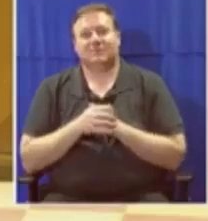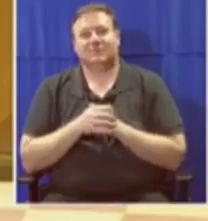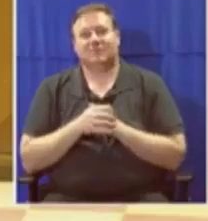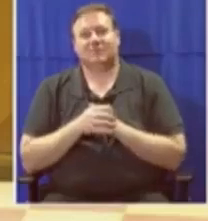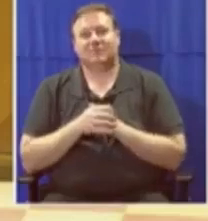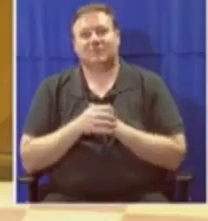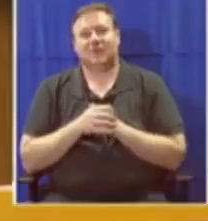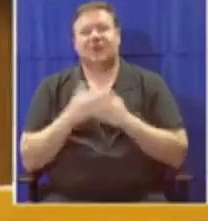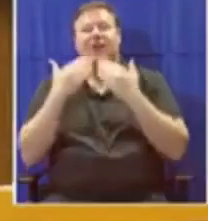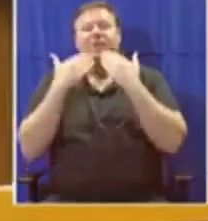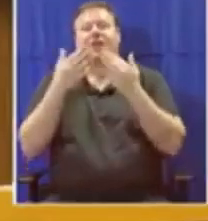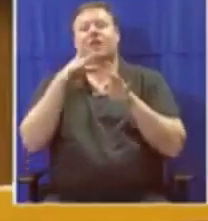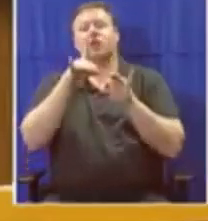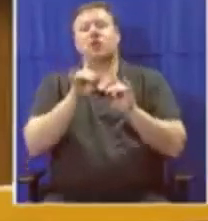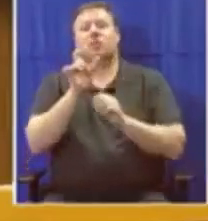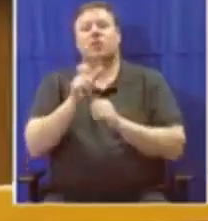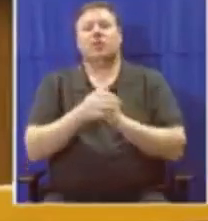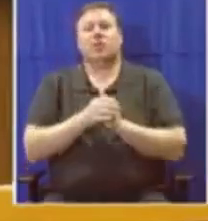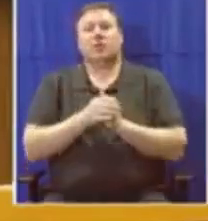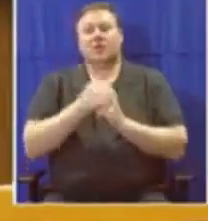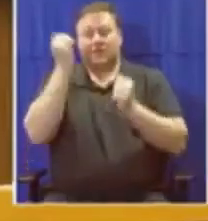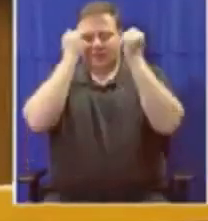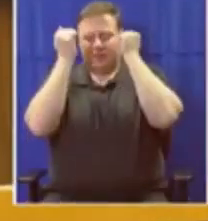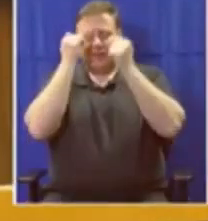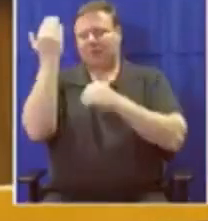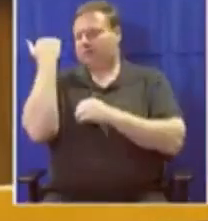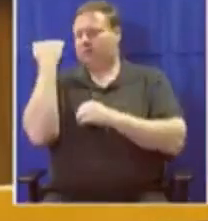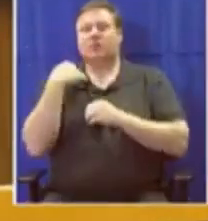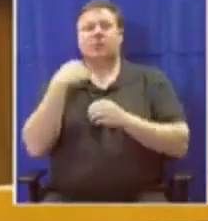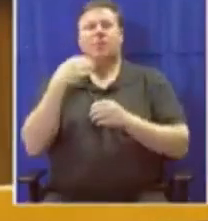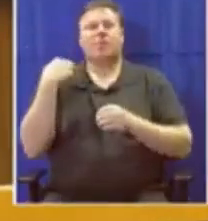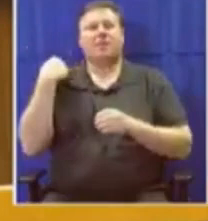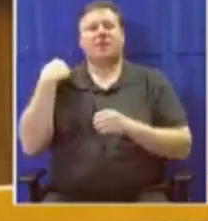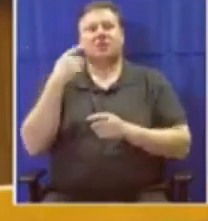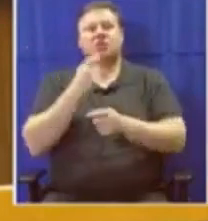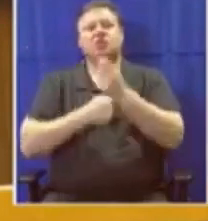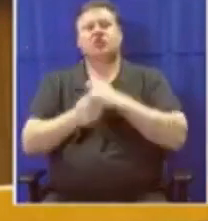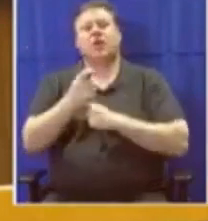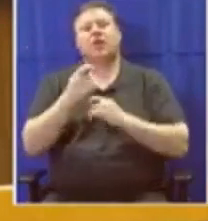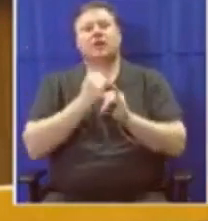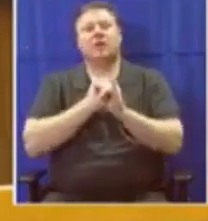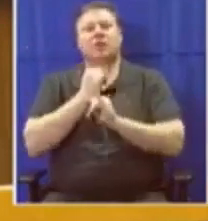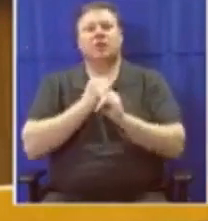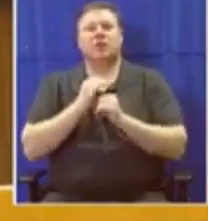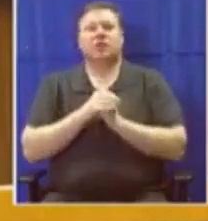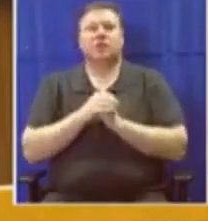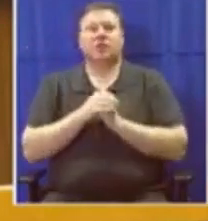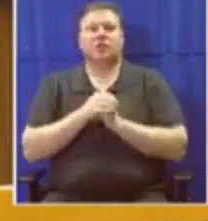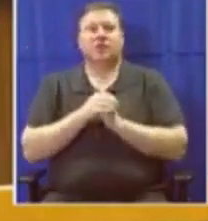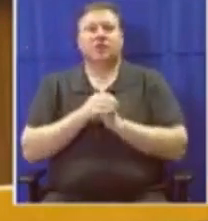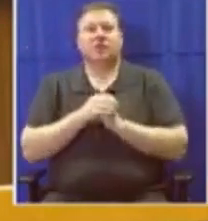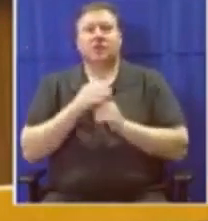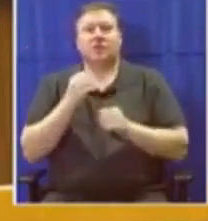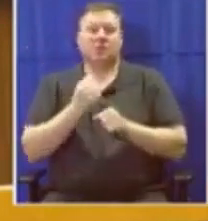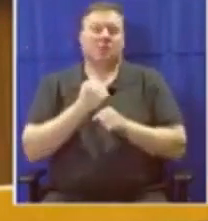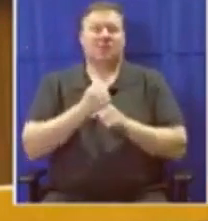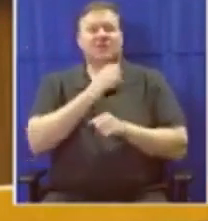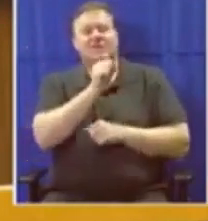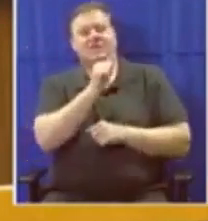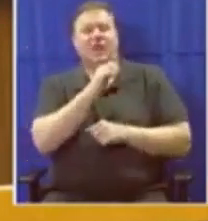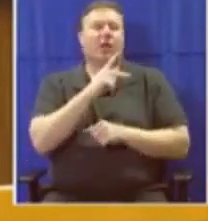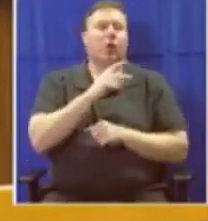Thank you Chairperson. In September, Minister of Trade and Industry, Mr Patel, paraded a so-called SACUM-UK